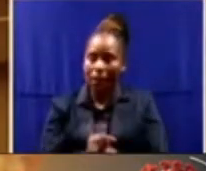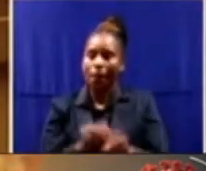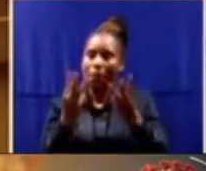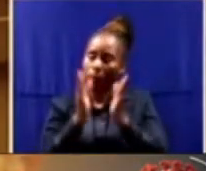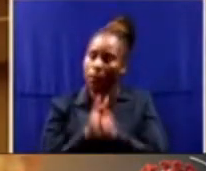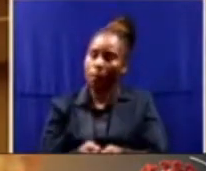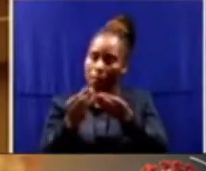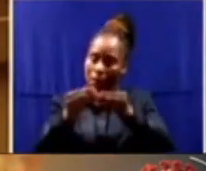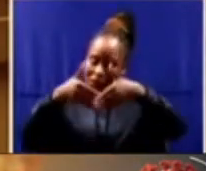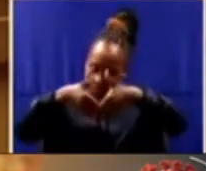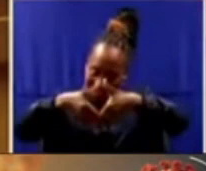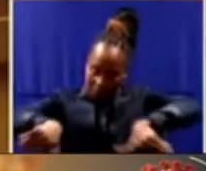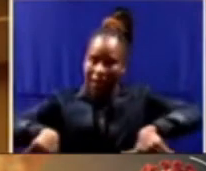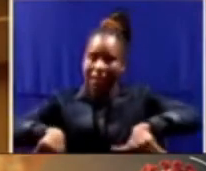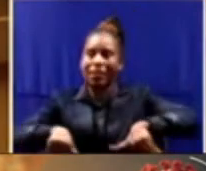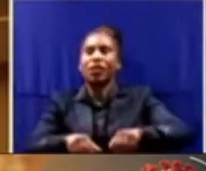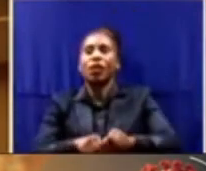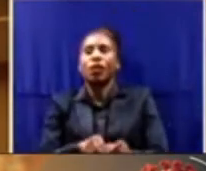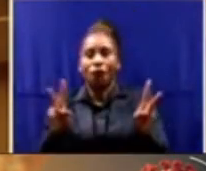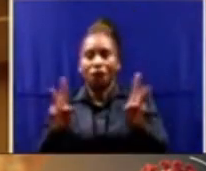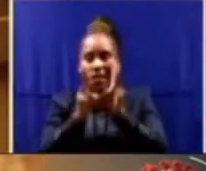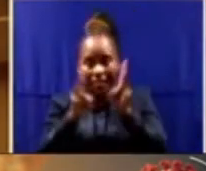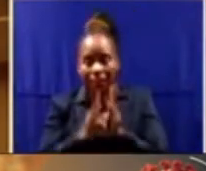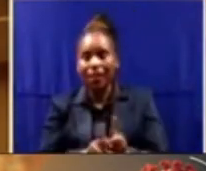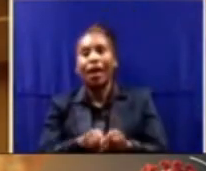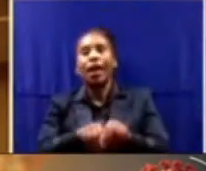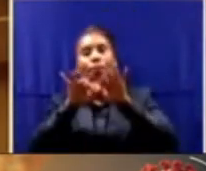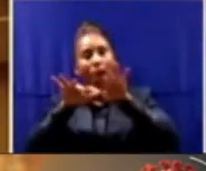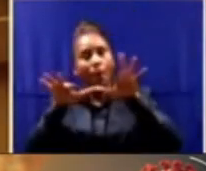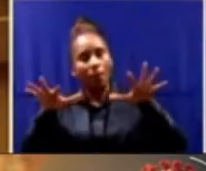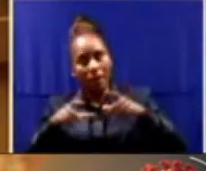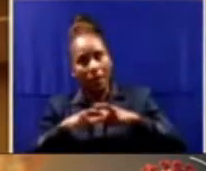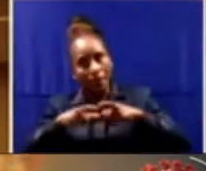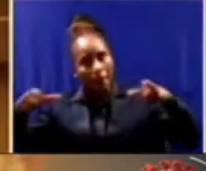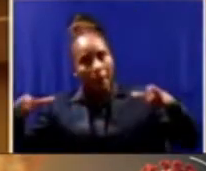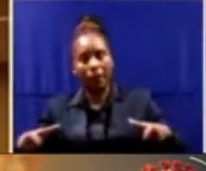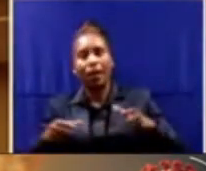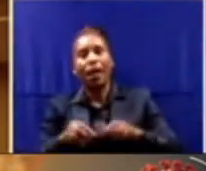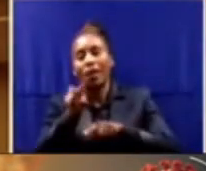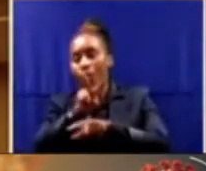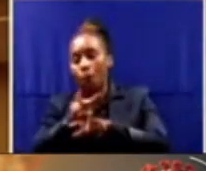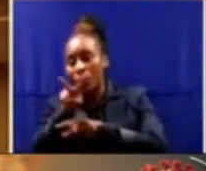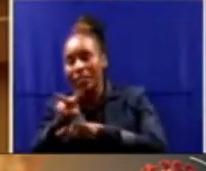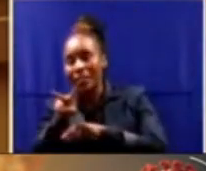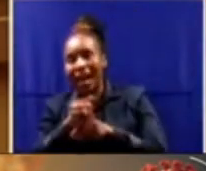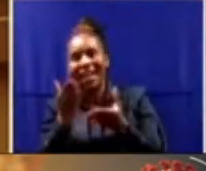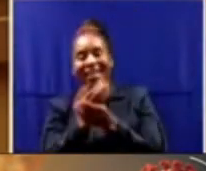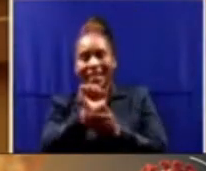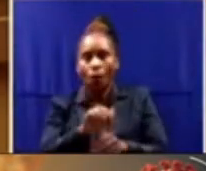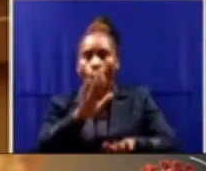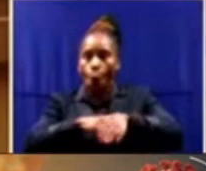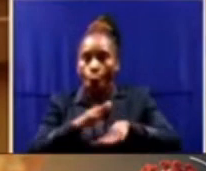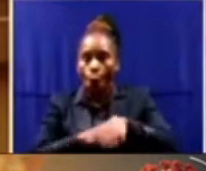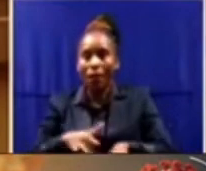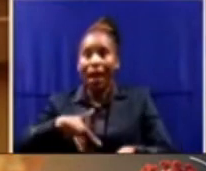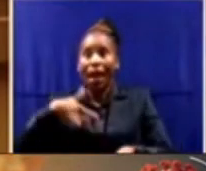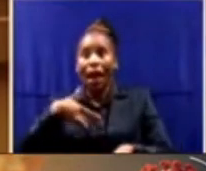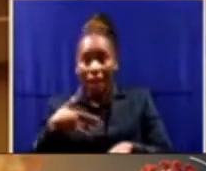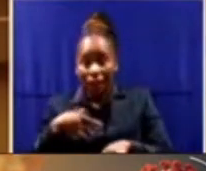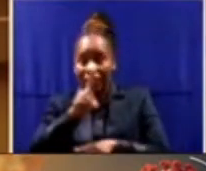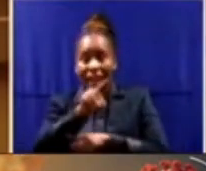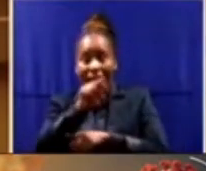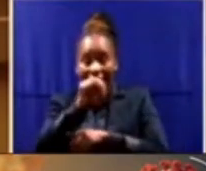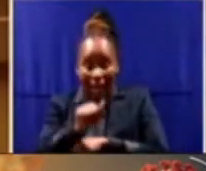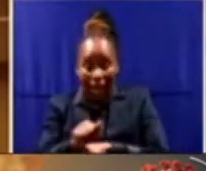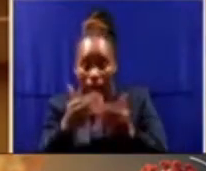public at large to be able to monitor the progress of their cases on a live DNA dashboard. The DNA backlog